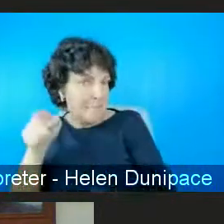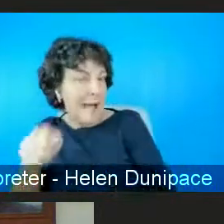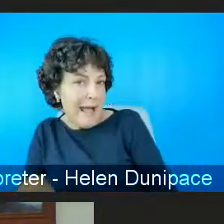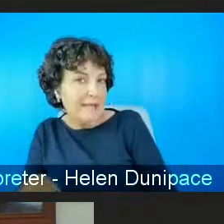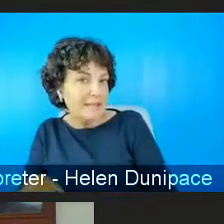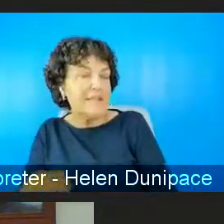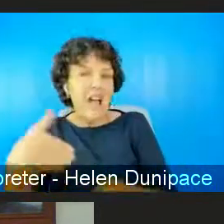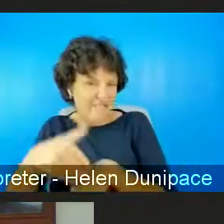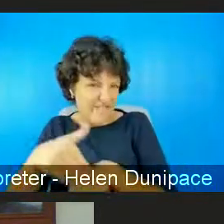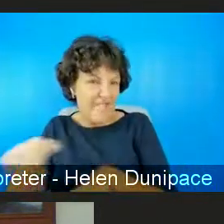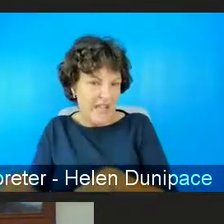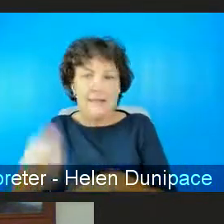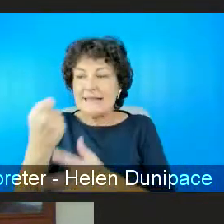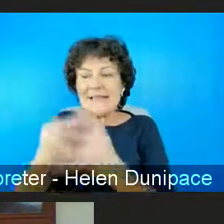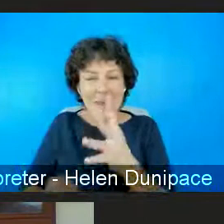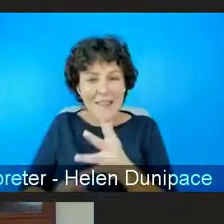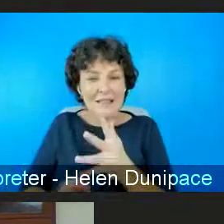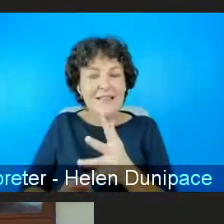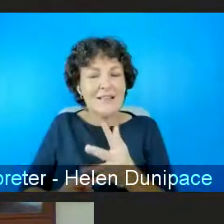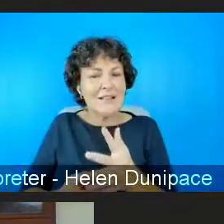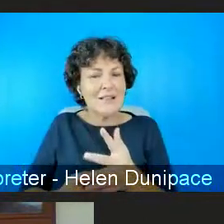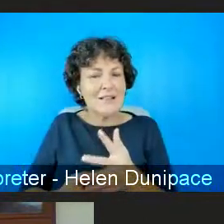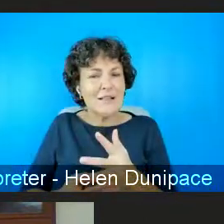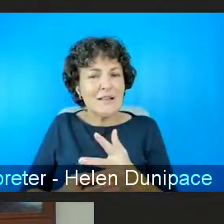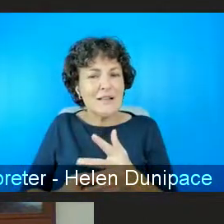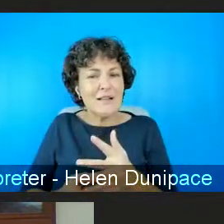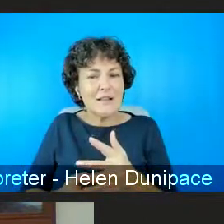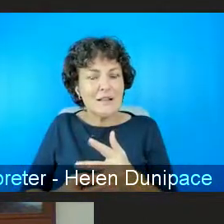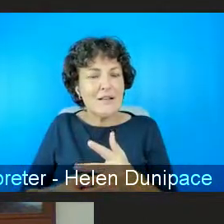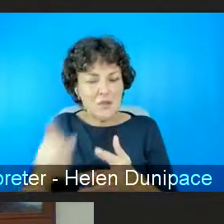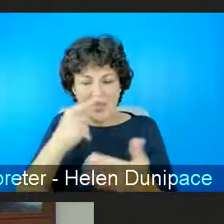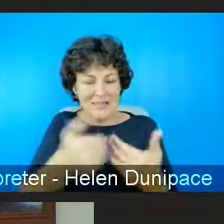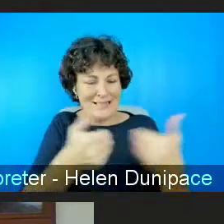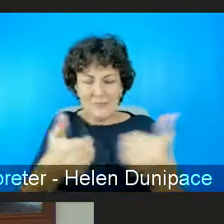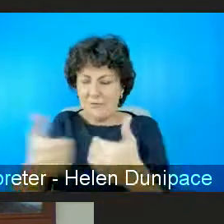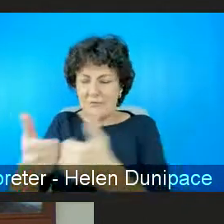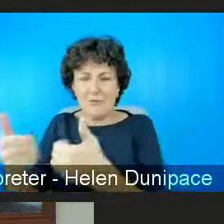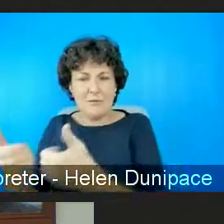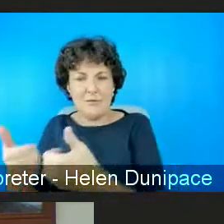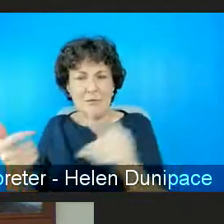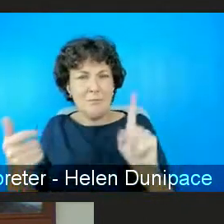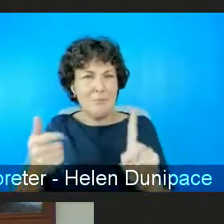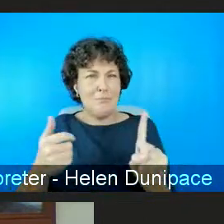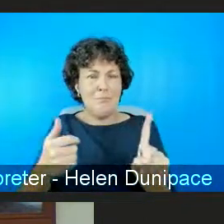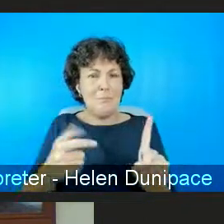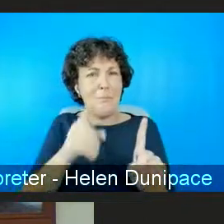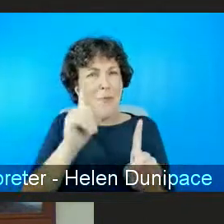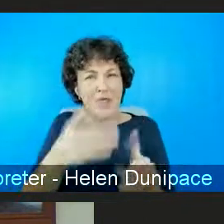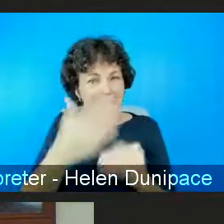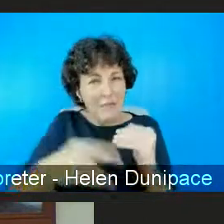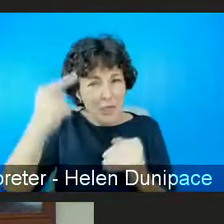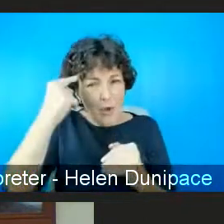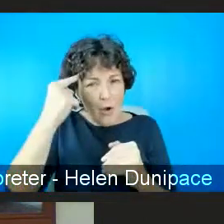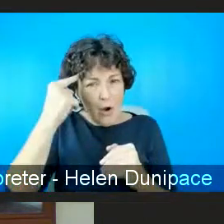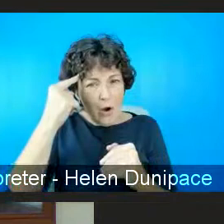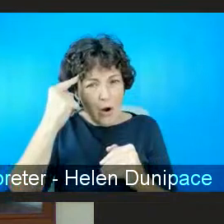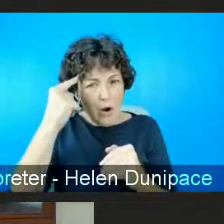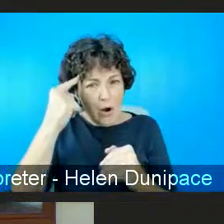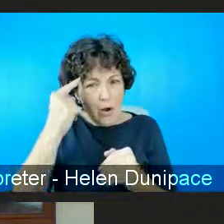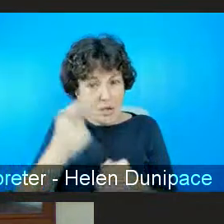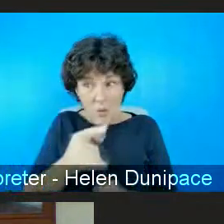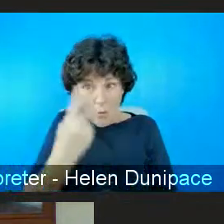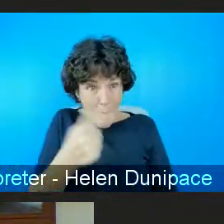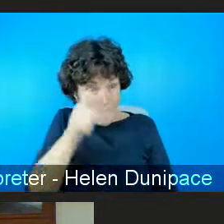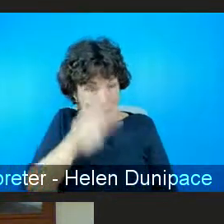people disabilities disabilities um disabled people but you know what they haven't thought about is how all those